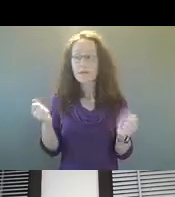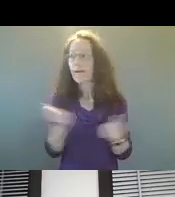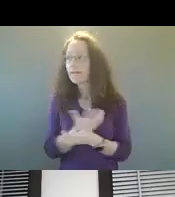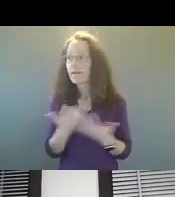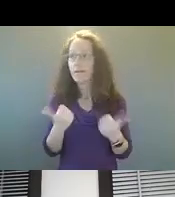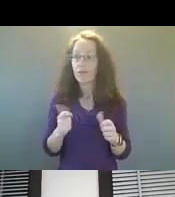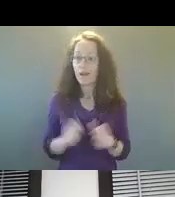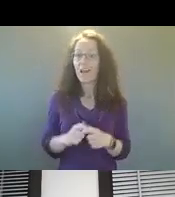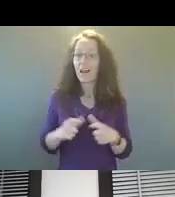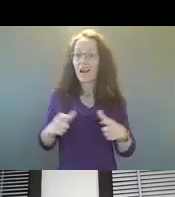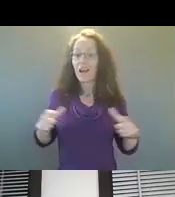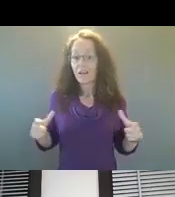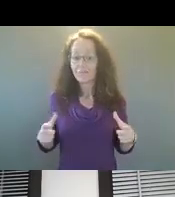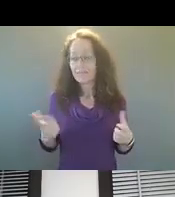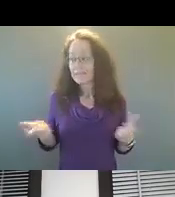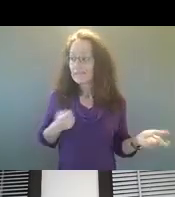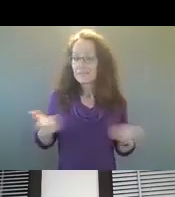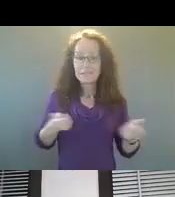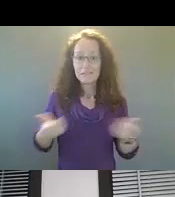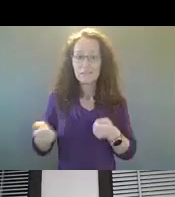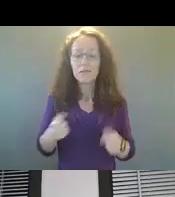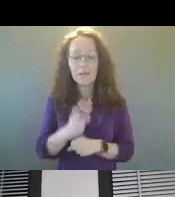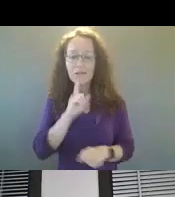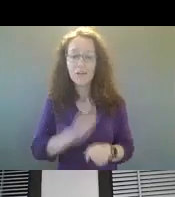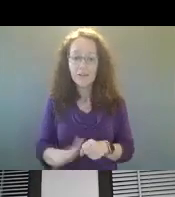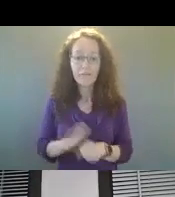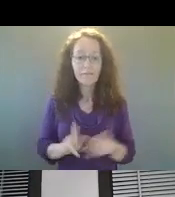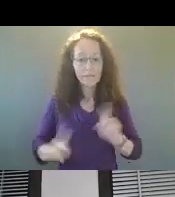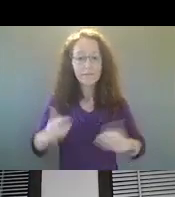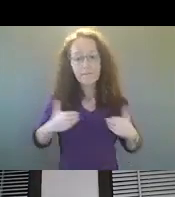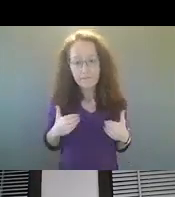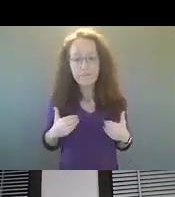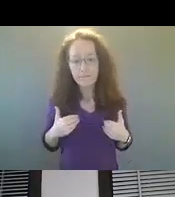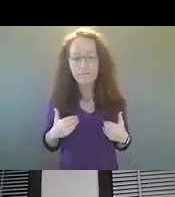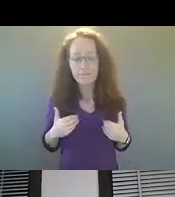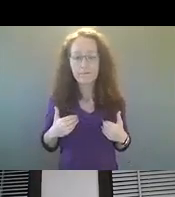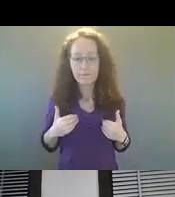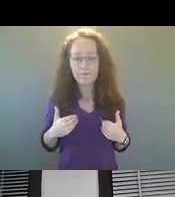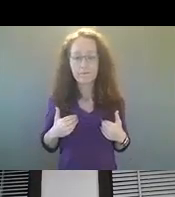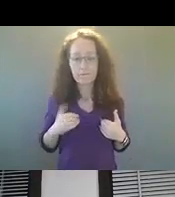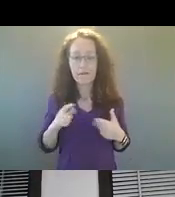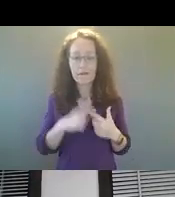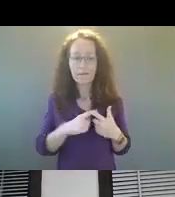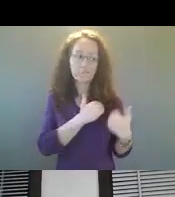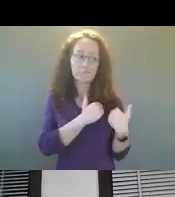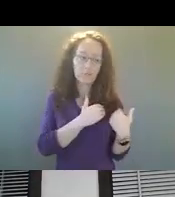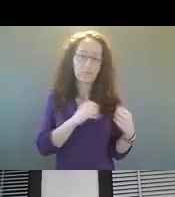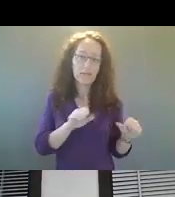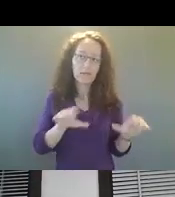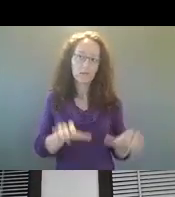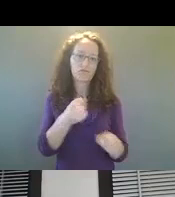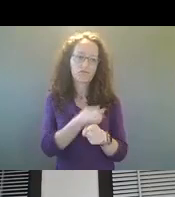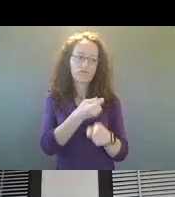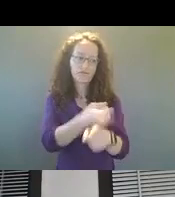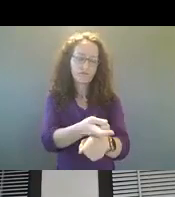get that number back up to ensure that we have the resources to, um, um, um, to do our job, to be able to, to protect